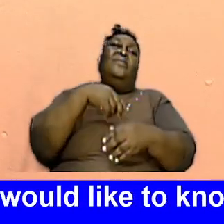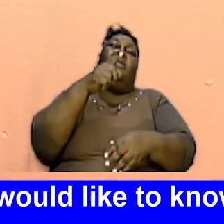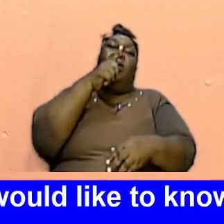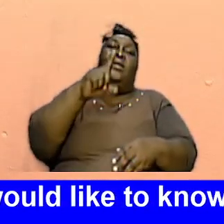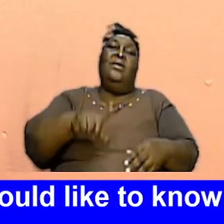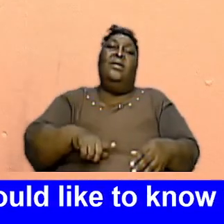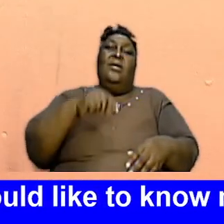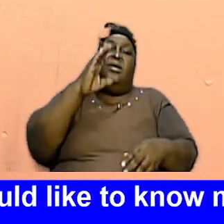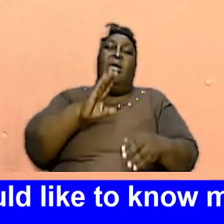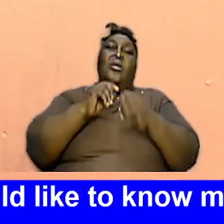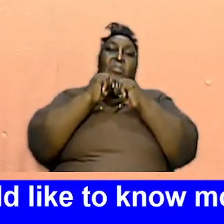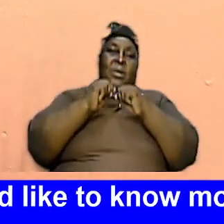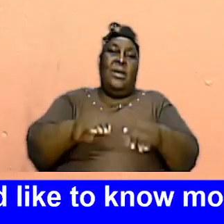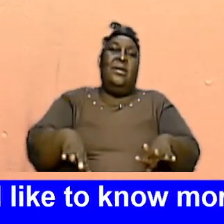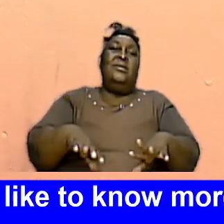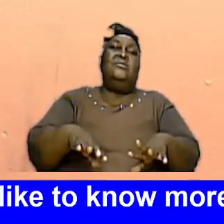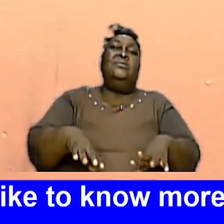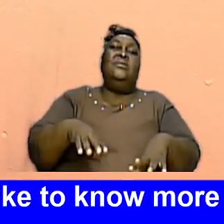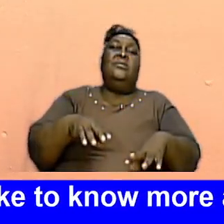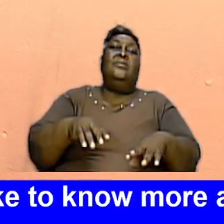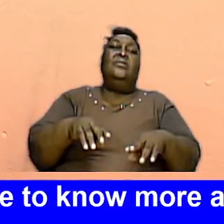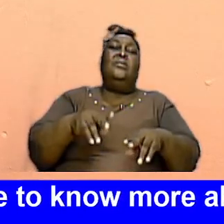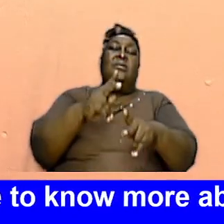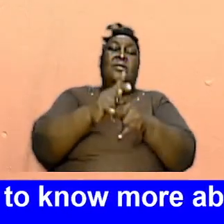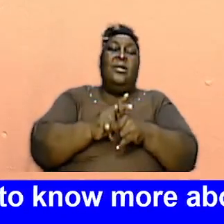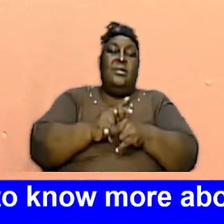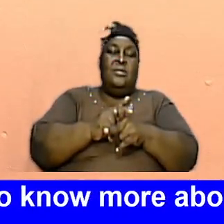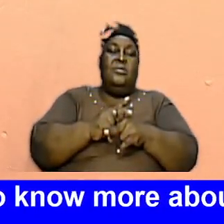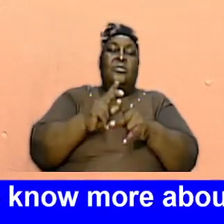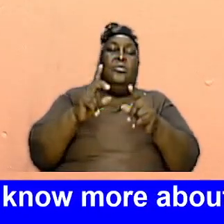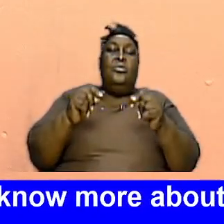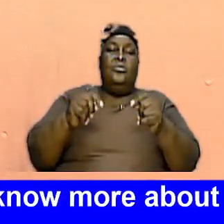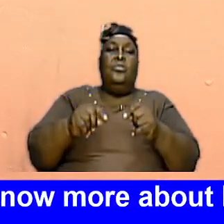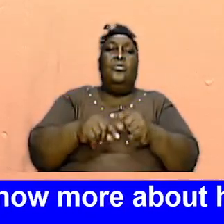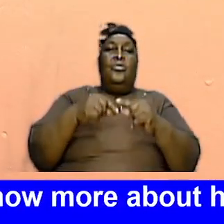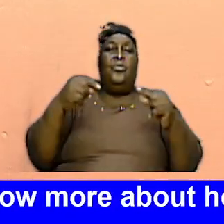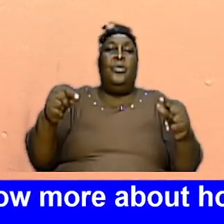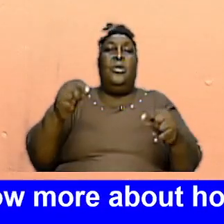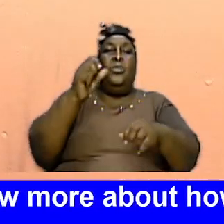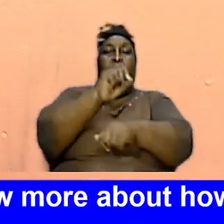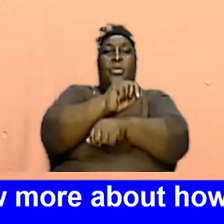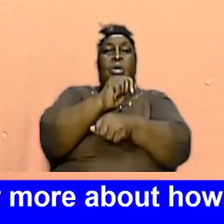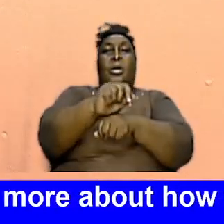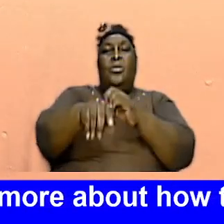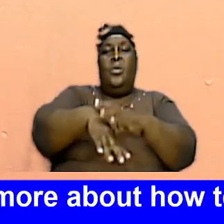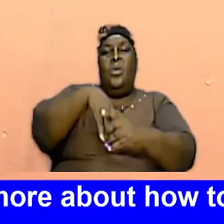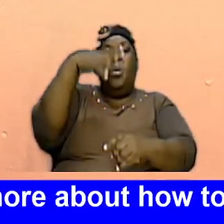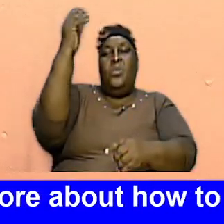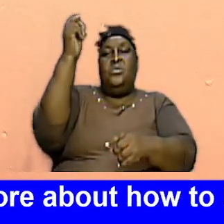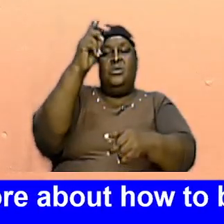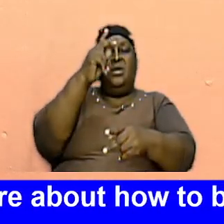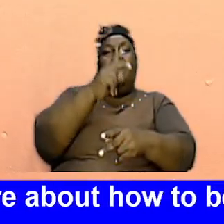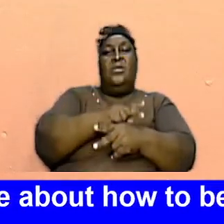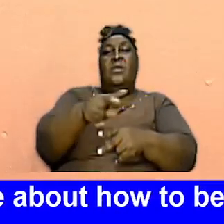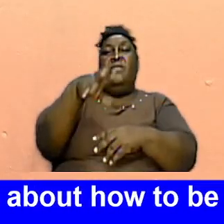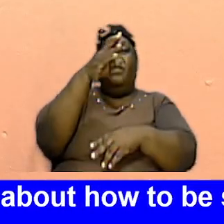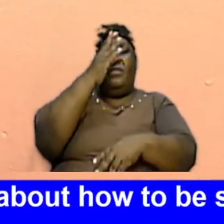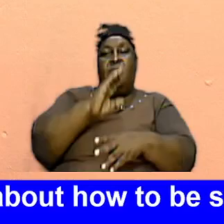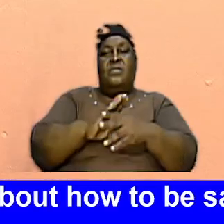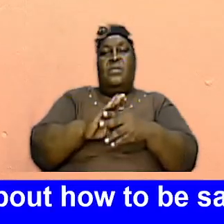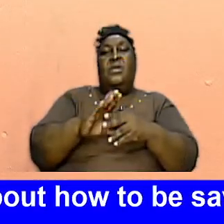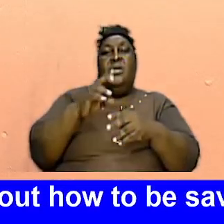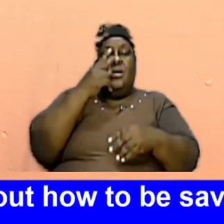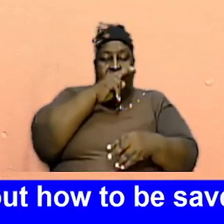And Keep Doing The Great And Tremendous Work That You Are Doing In The Kingdom And Outside Of The Kingdom God Bless You Love You All